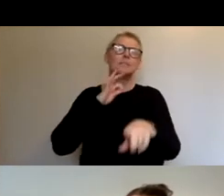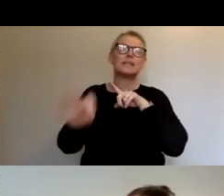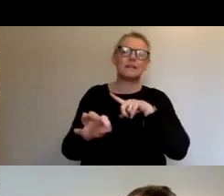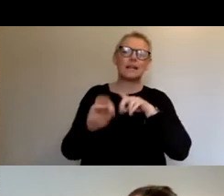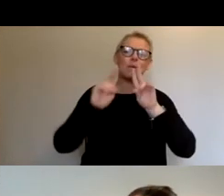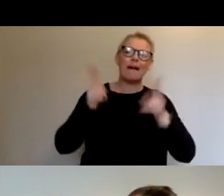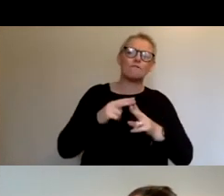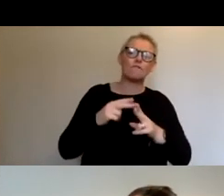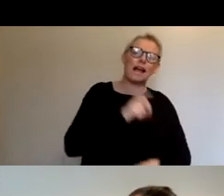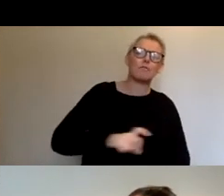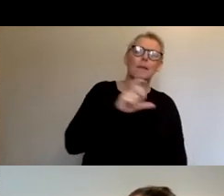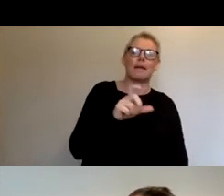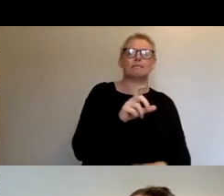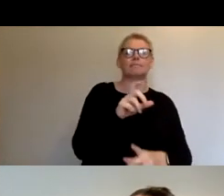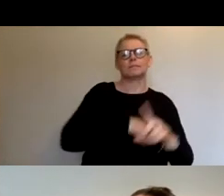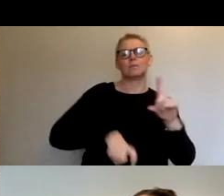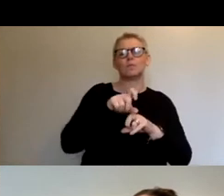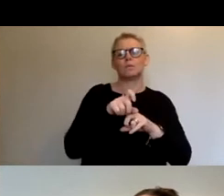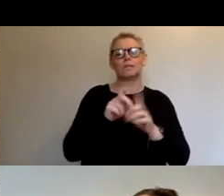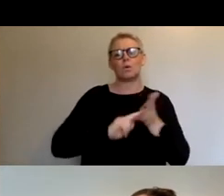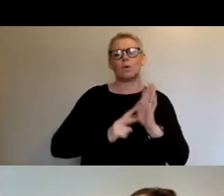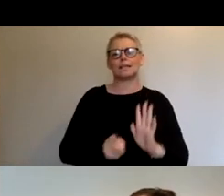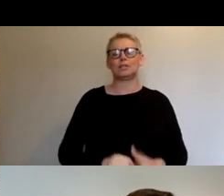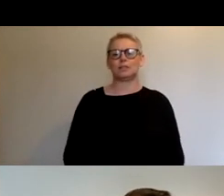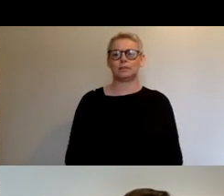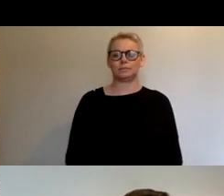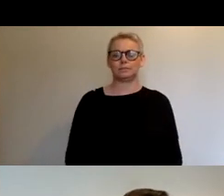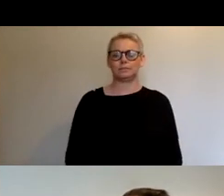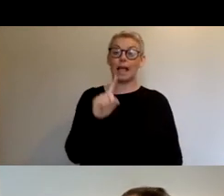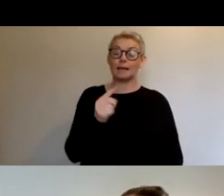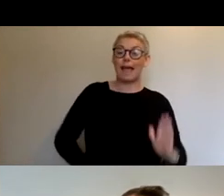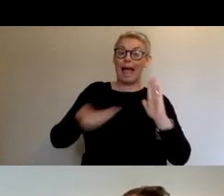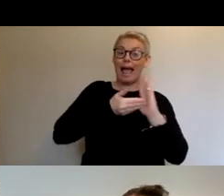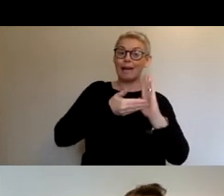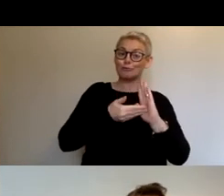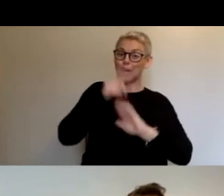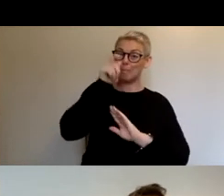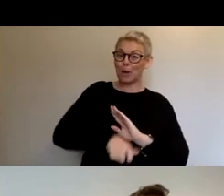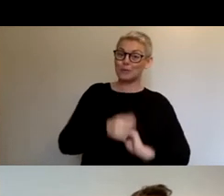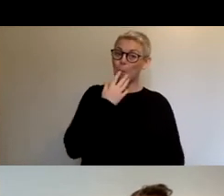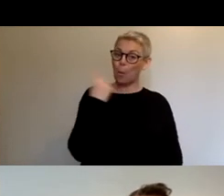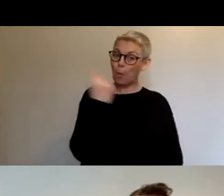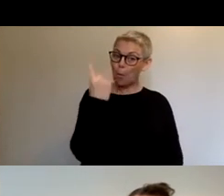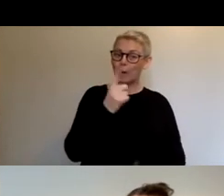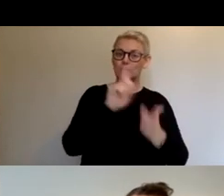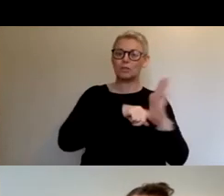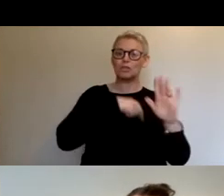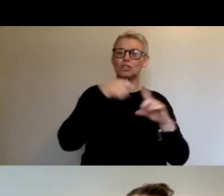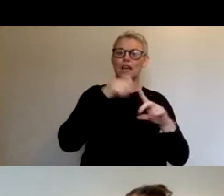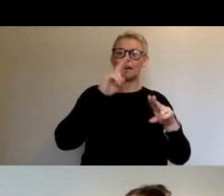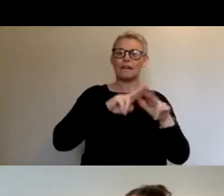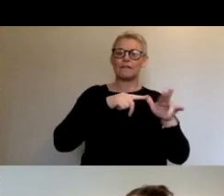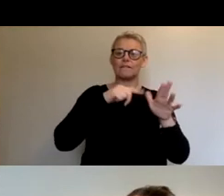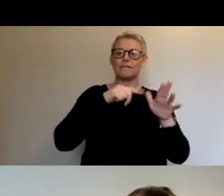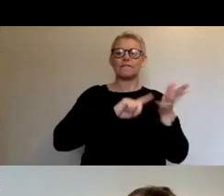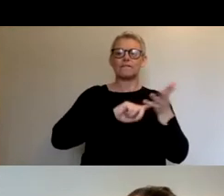organisations. Now we're also pleased to have an additional guest join us today. This is Jack Fater, who is a campaigns manager at Bristol